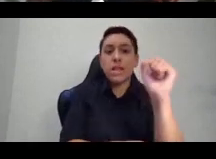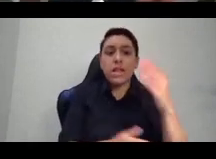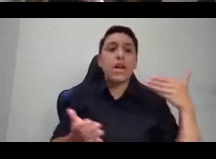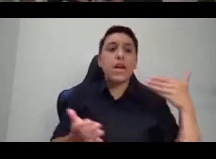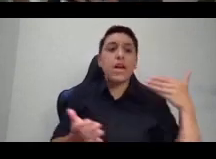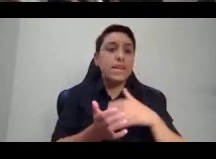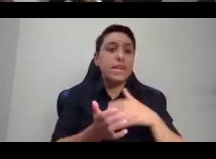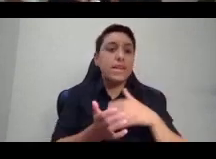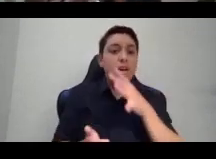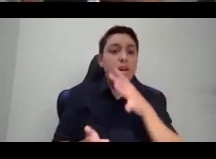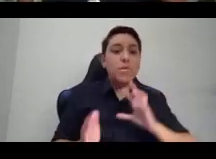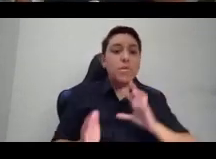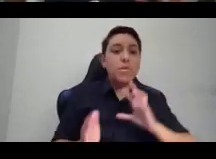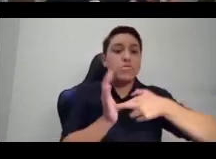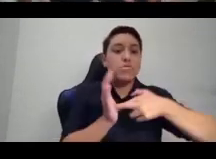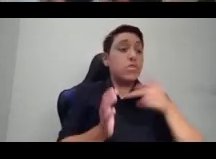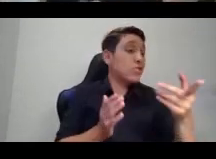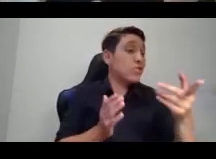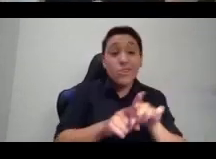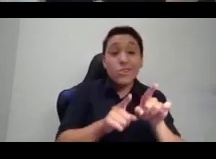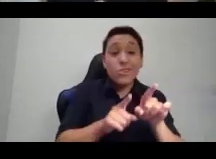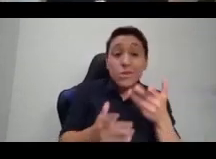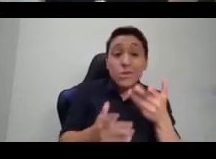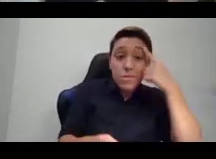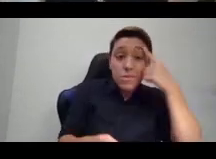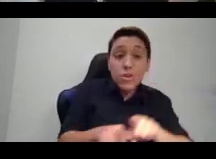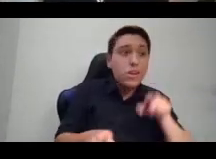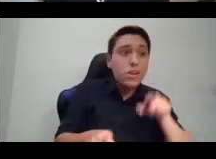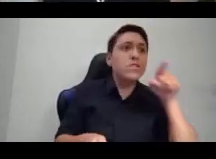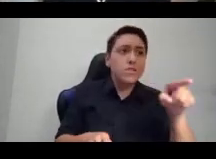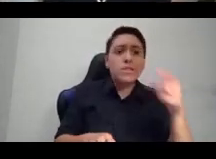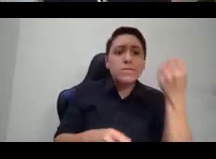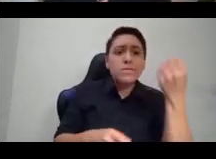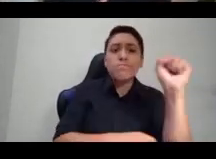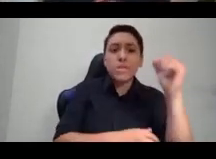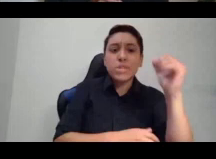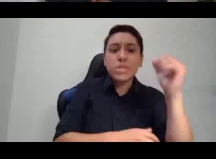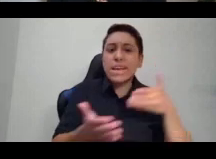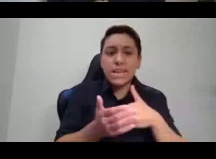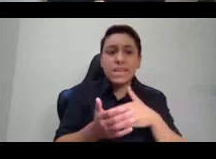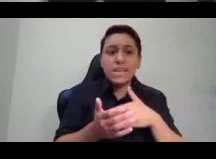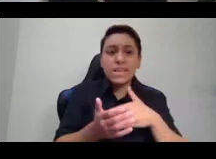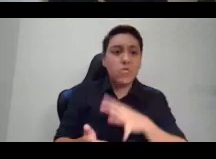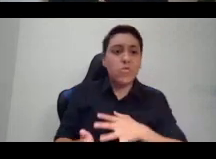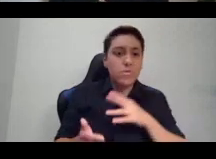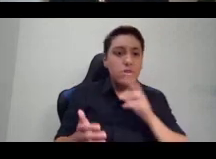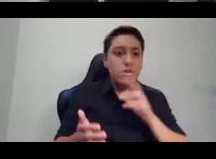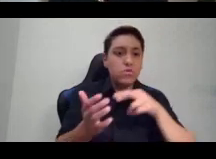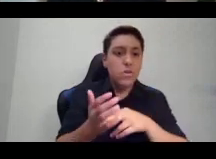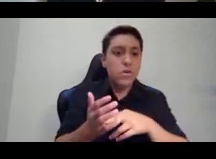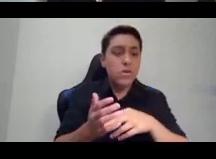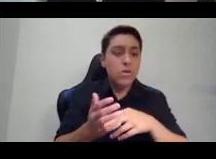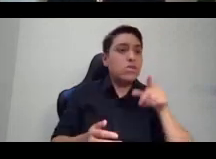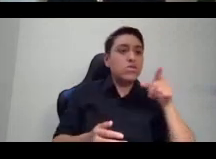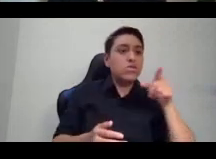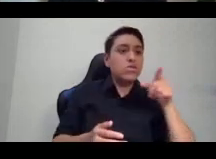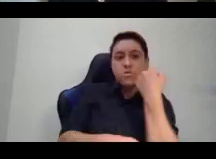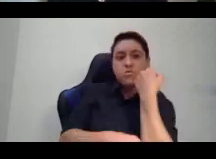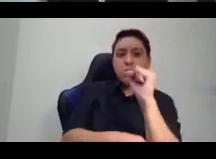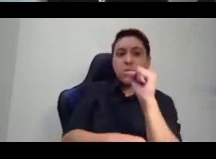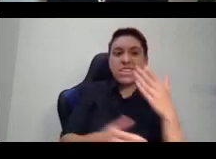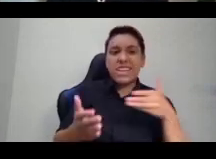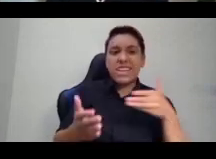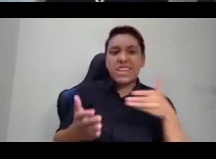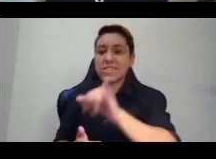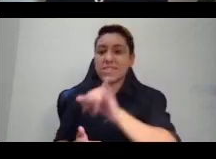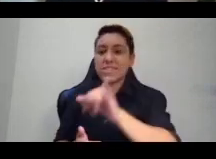she might even agree that she was rebelling against, were actually white men's expectations for conformity to status